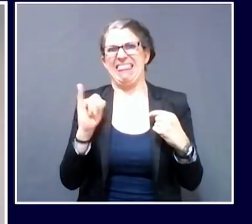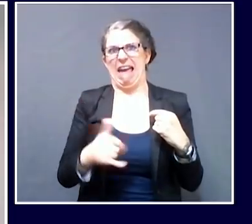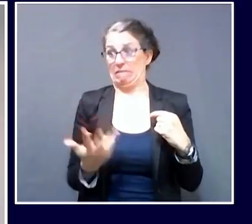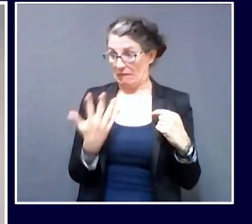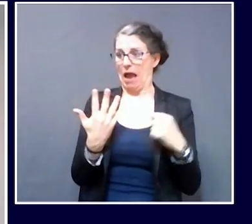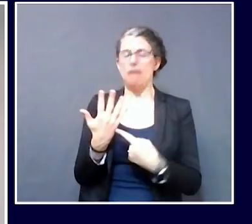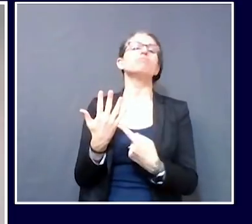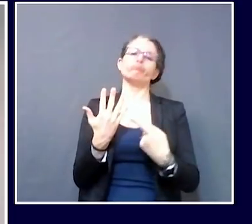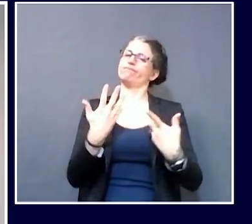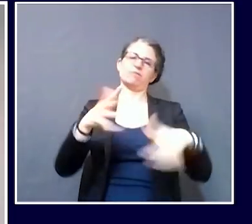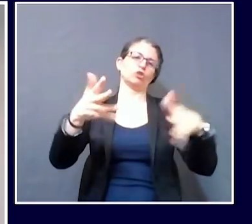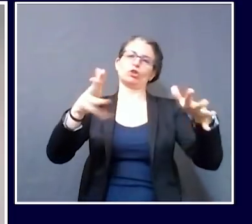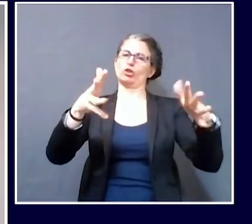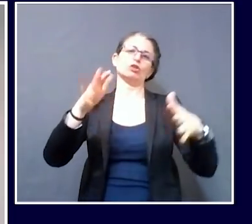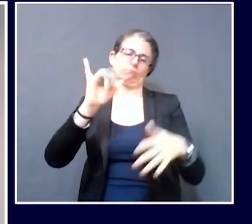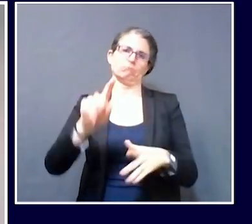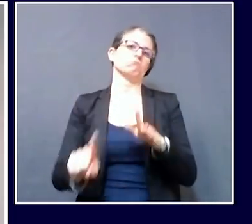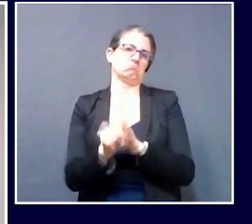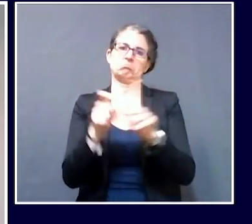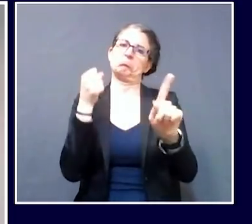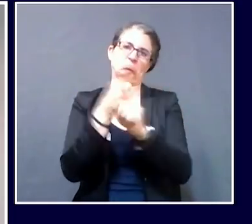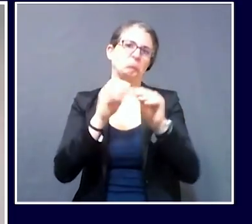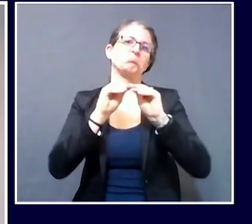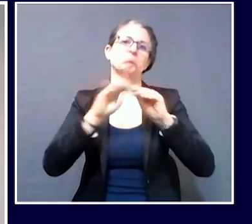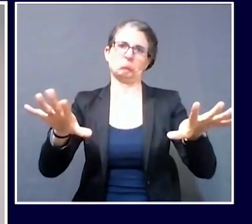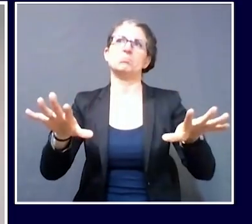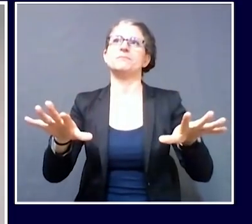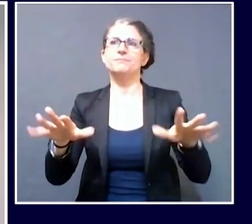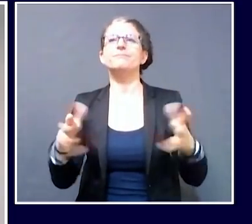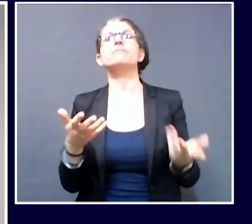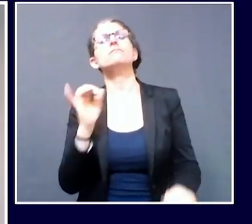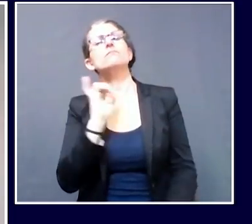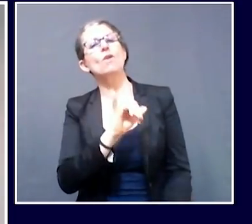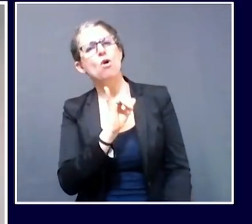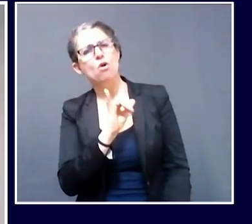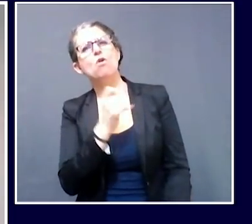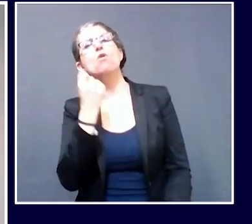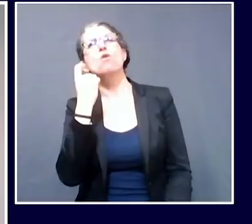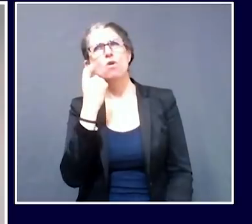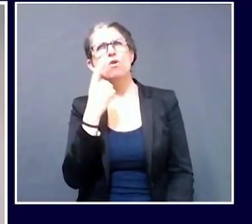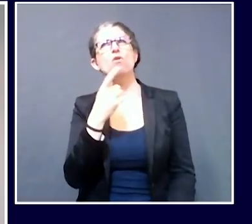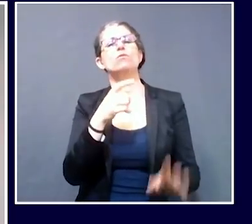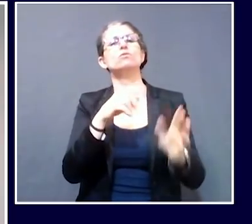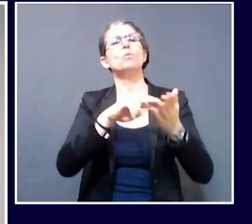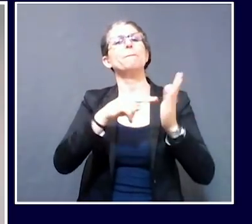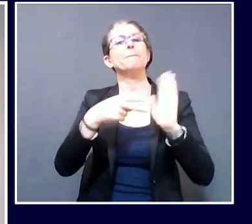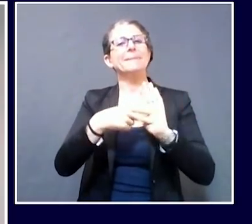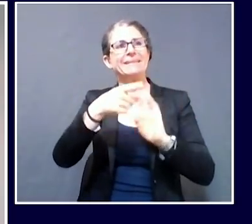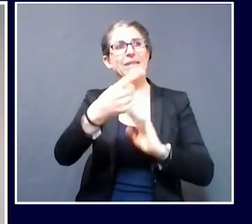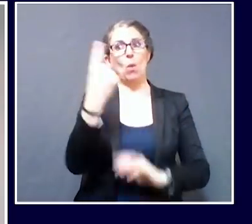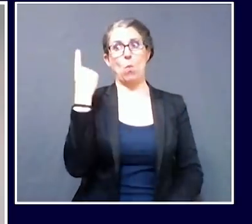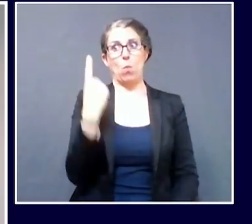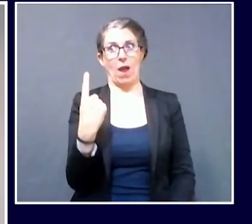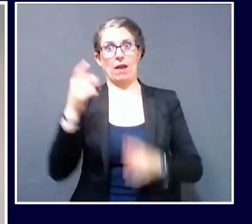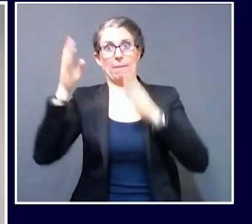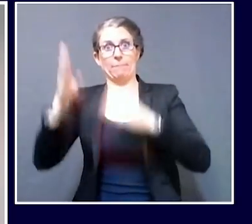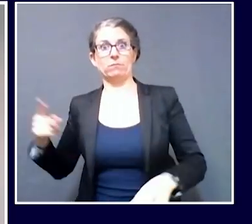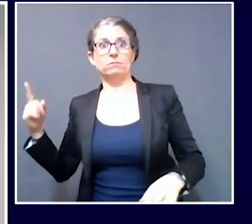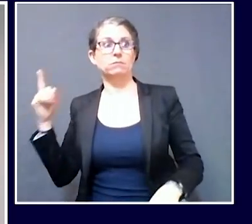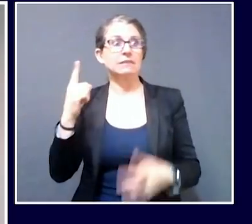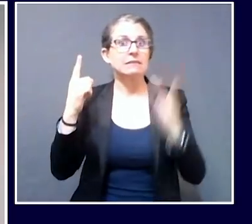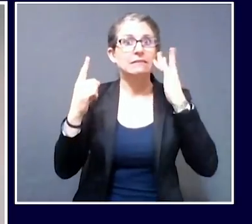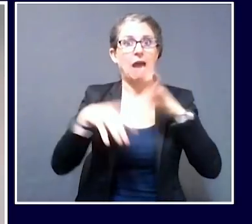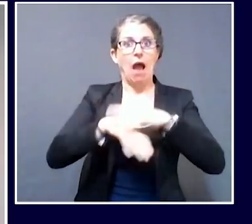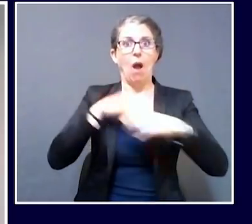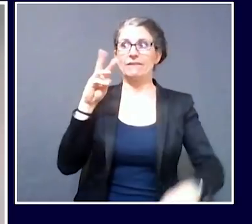few cases here and there, but never anything that rose to the level of an outbreak until this cluster of cases all at once, which caused you guys to